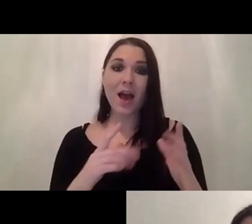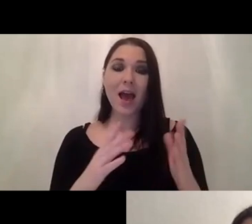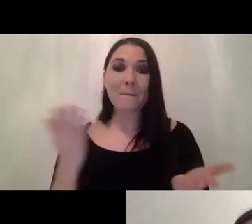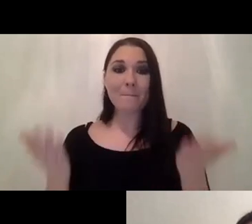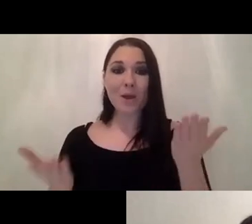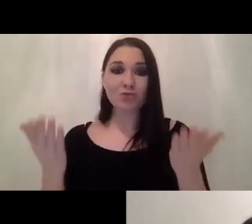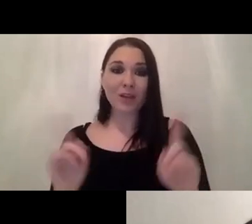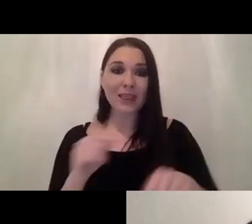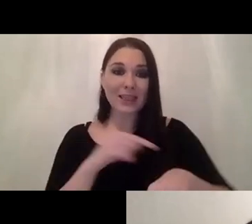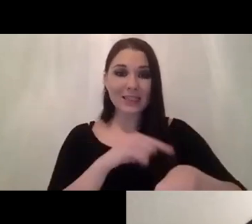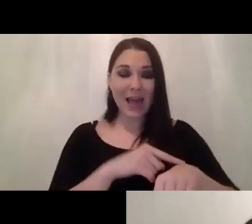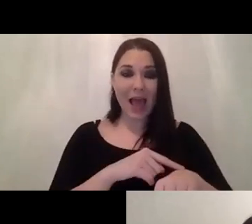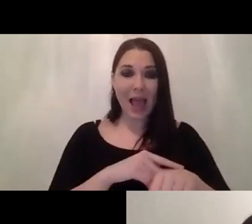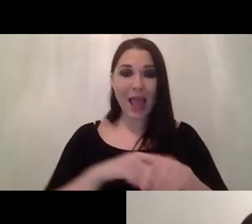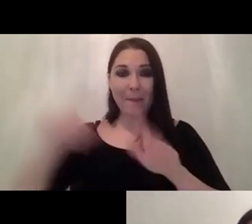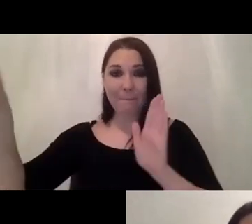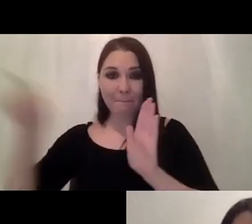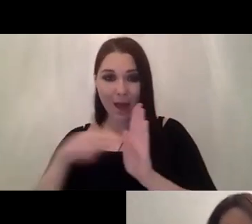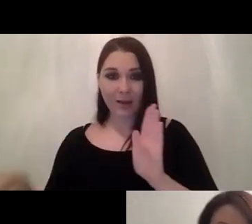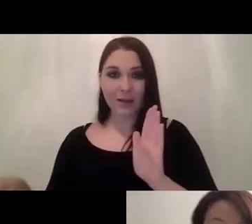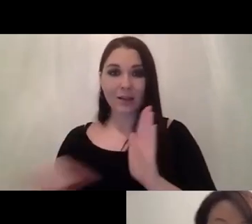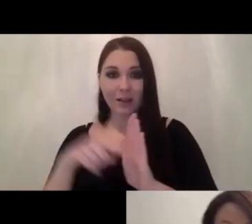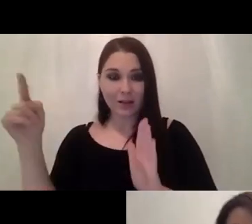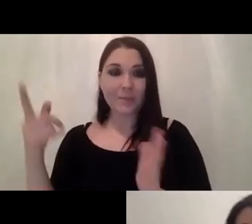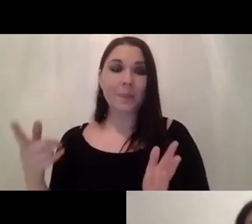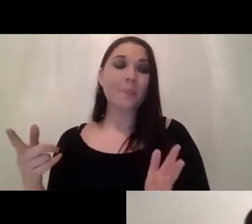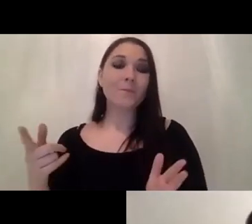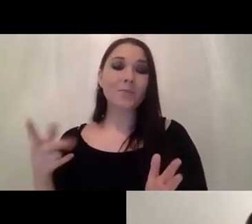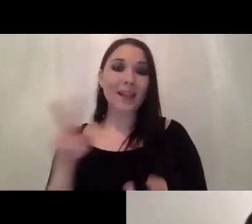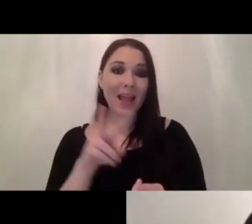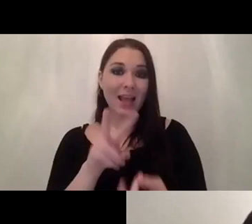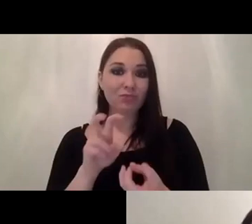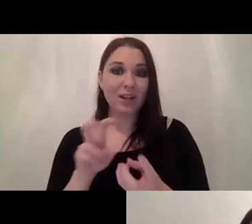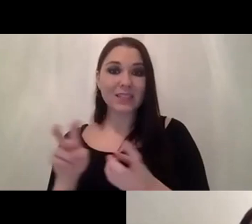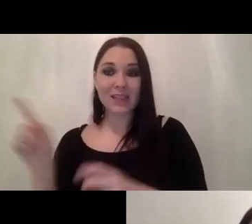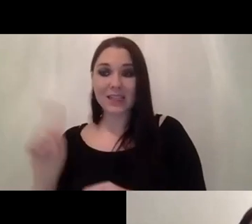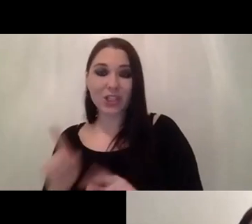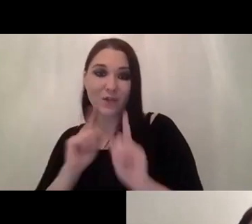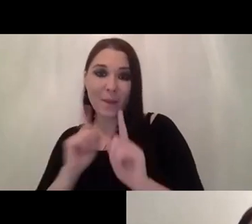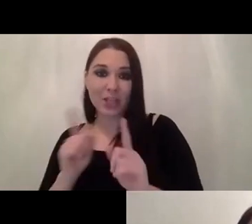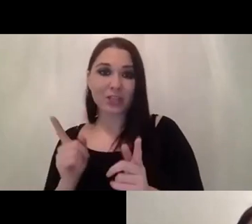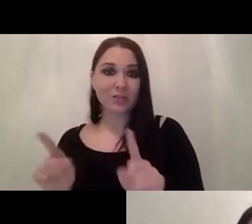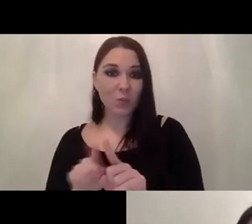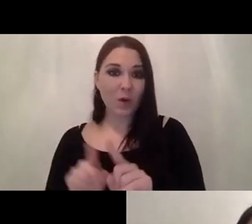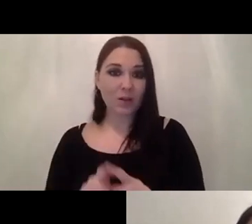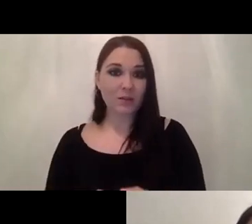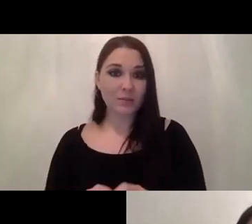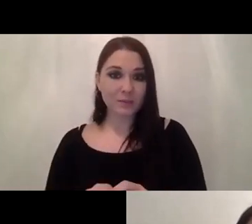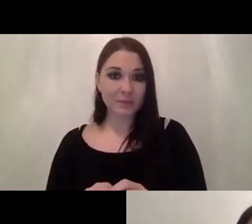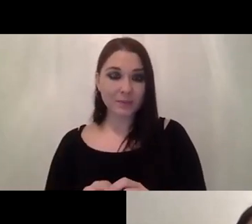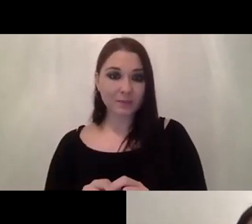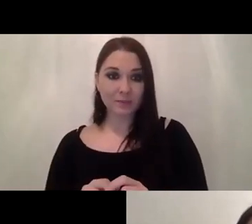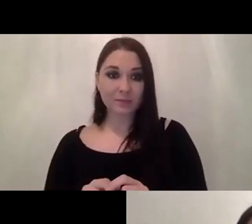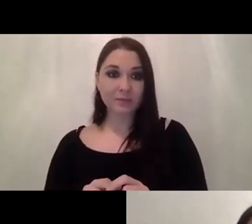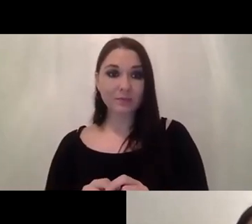time it takes to get back and the other one is by extracting the visual information based on features excellent um